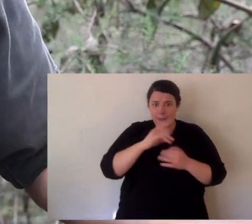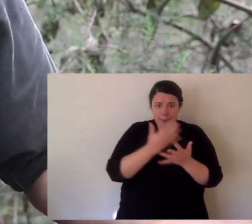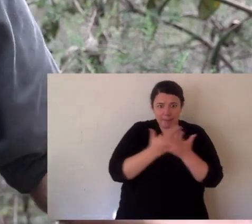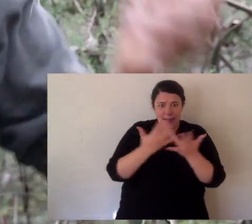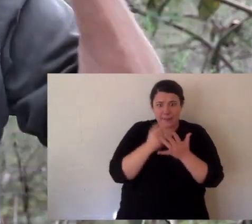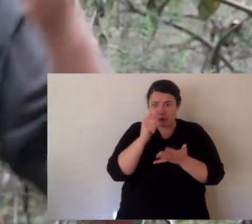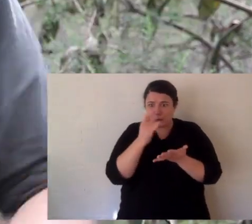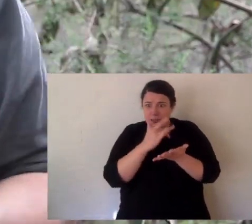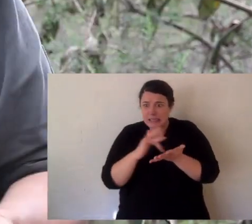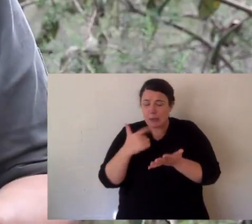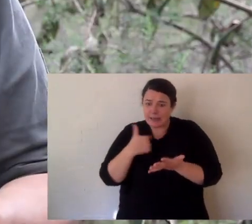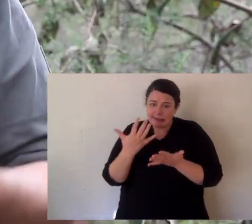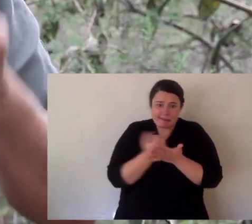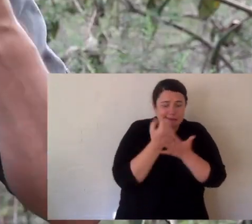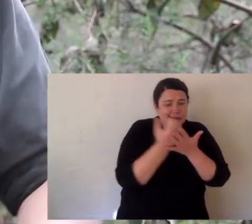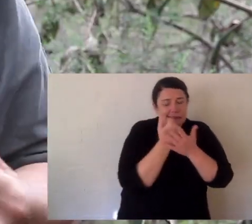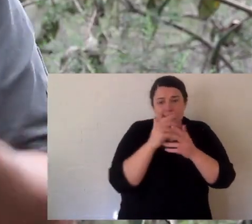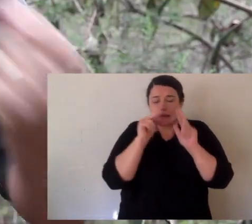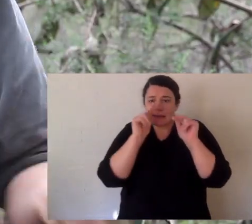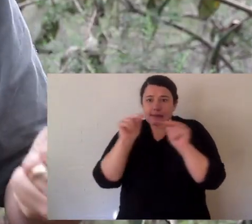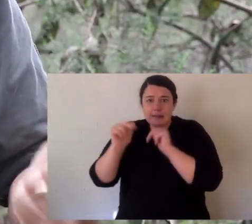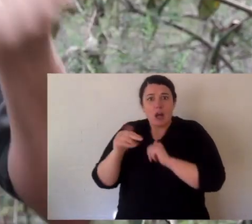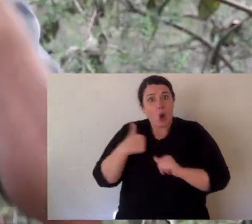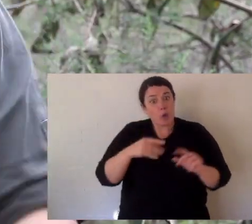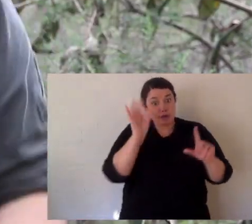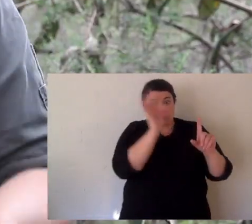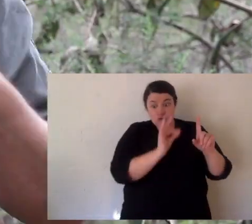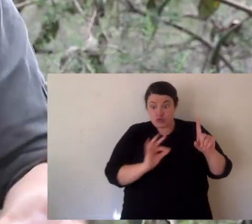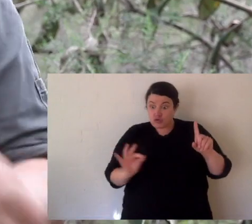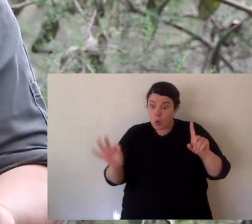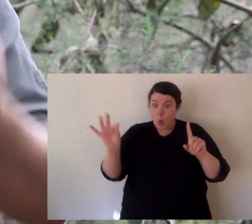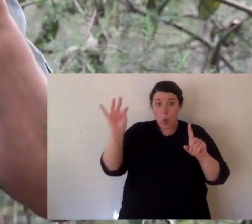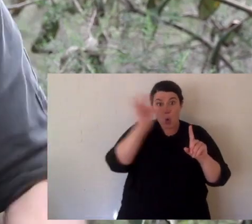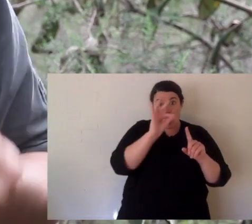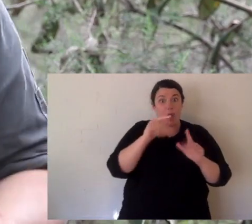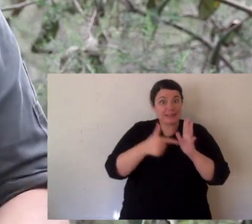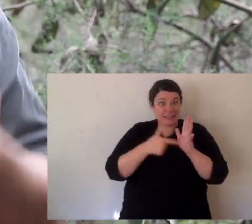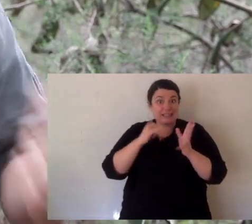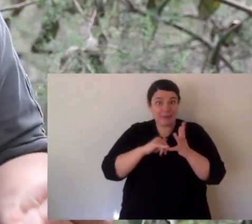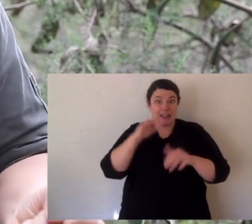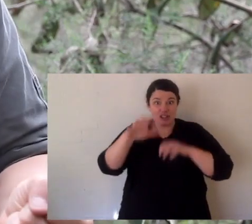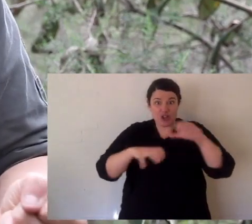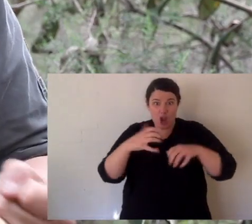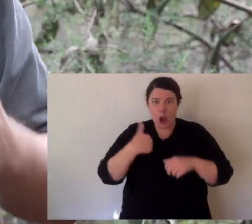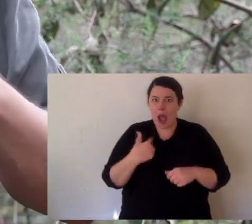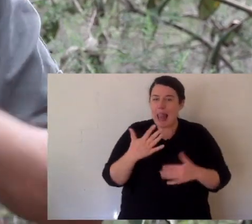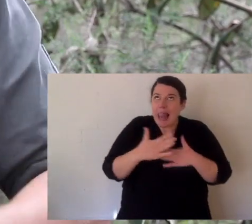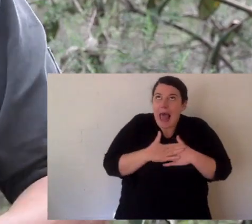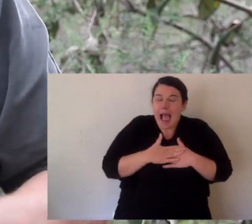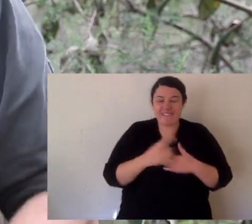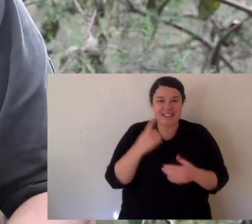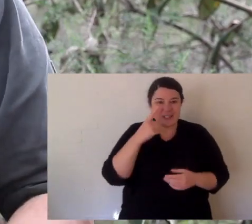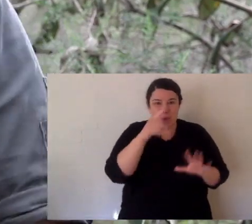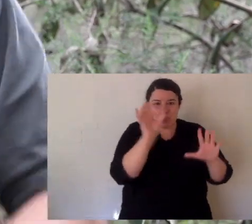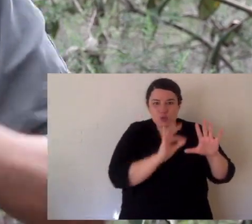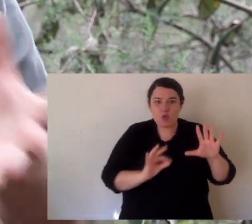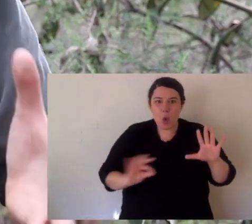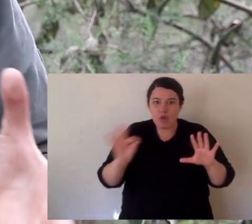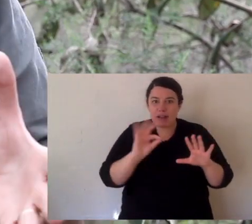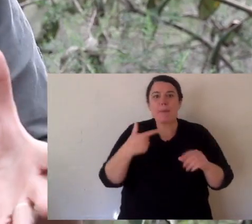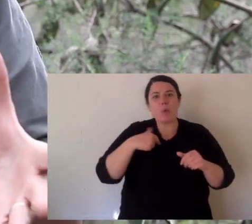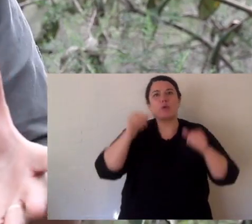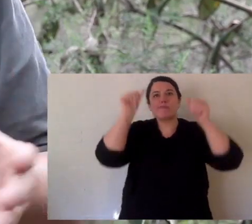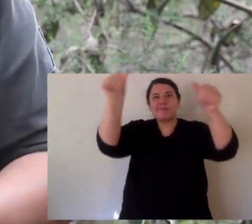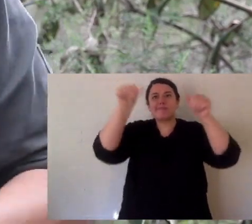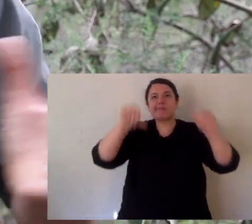love that species and it reminds me of everything we lost and it reminds me of everything we've still got to protect. So I want you to draw a